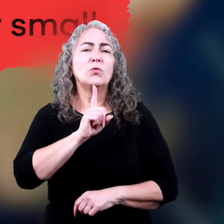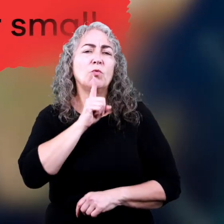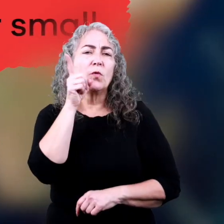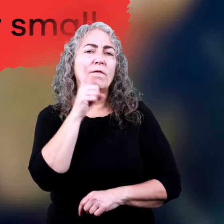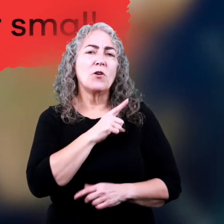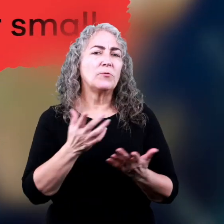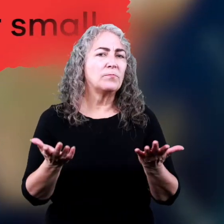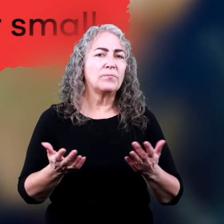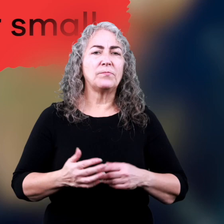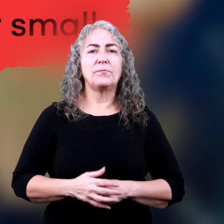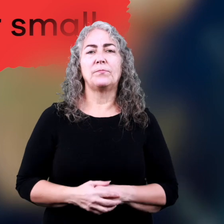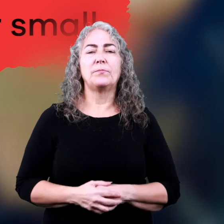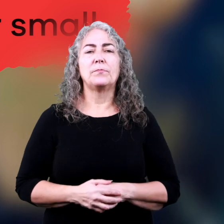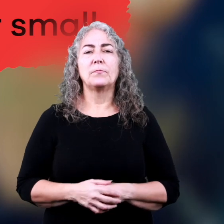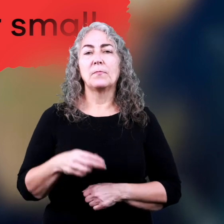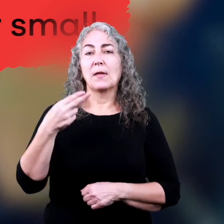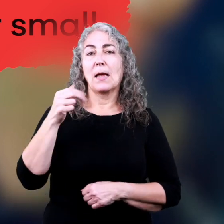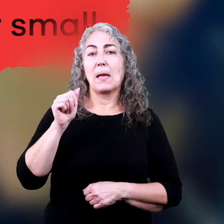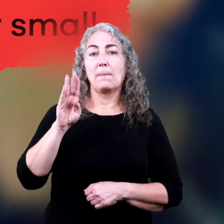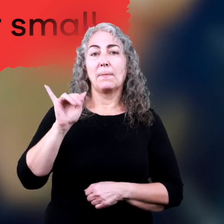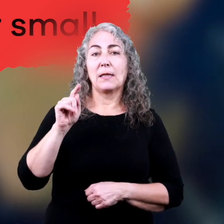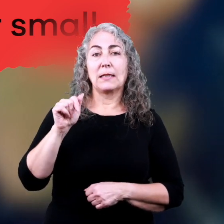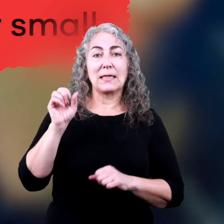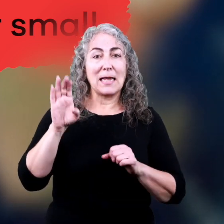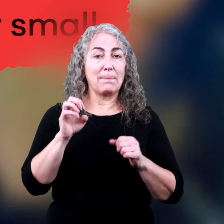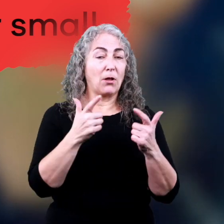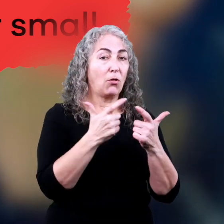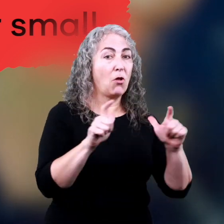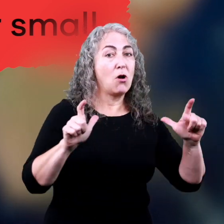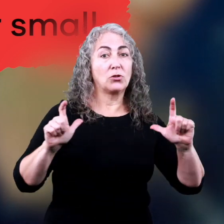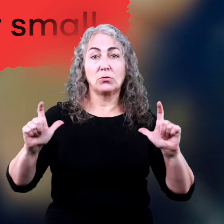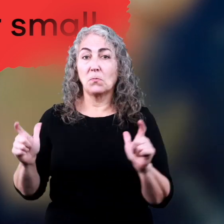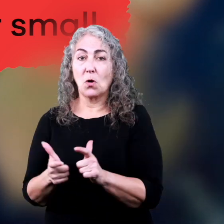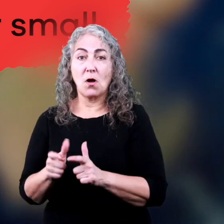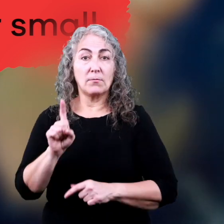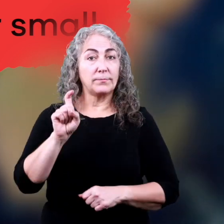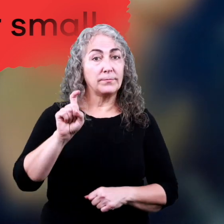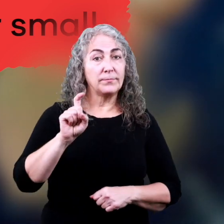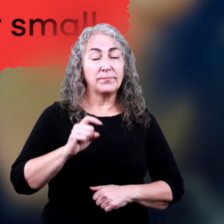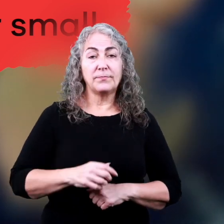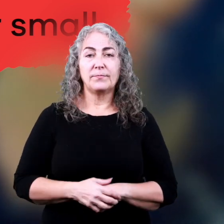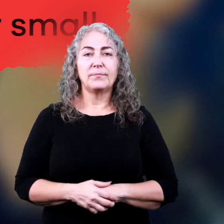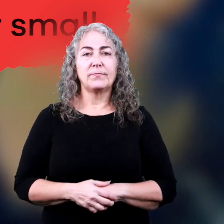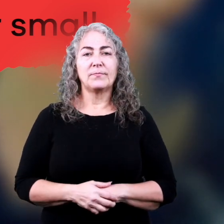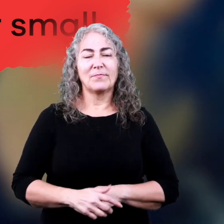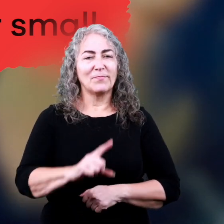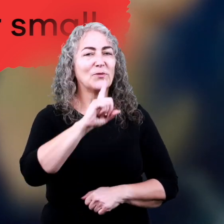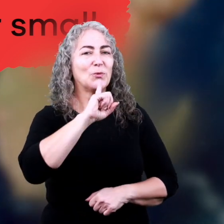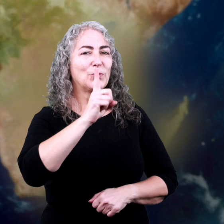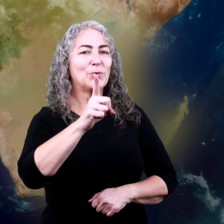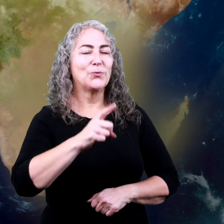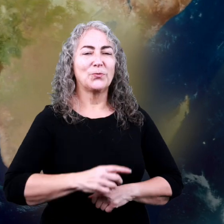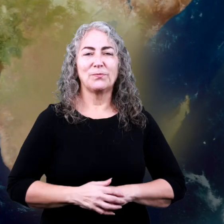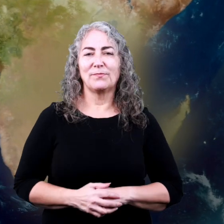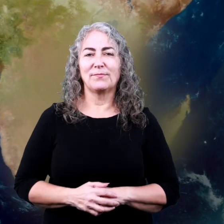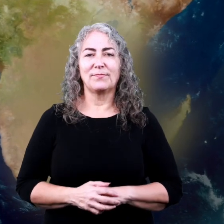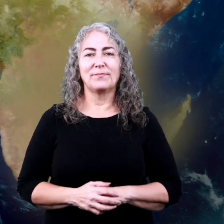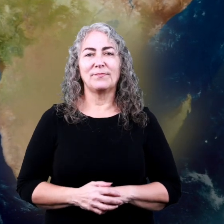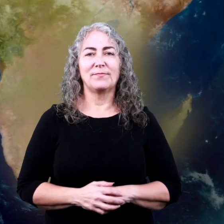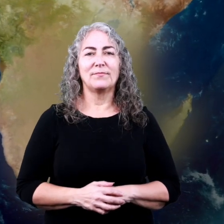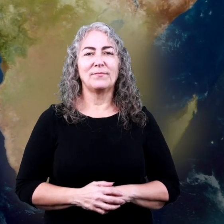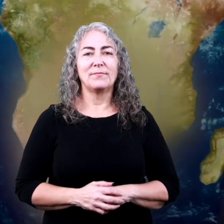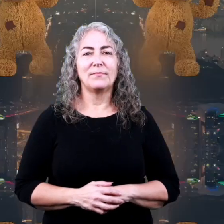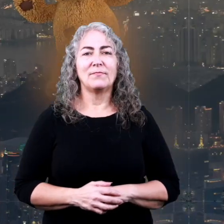True or False A habitat can be large or small. True True